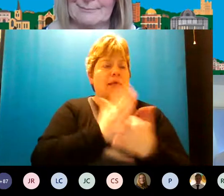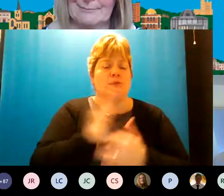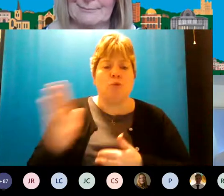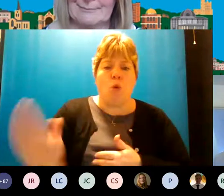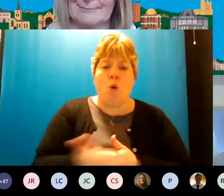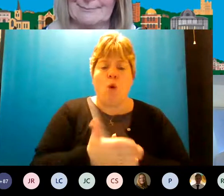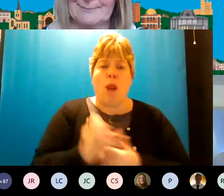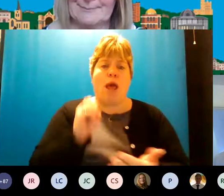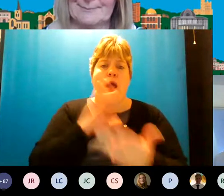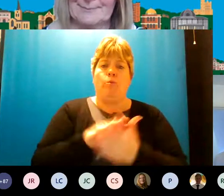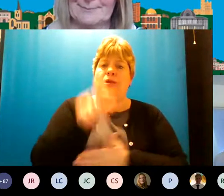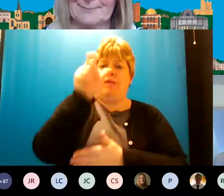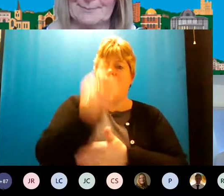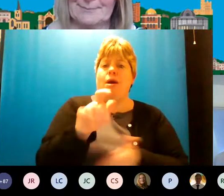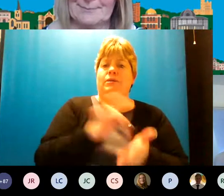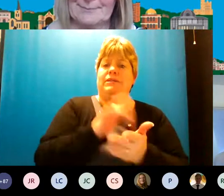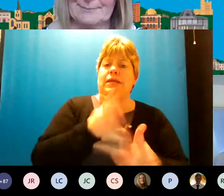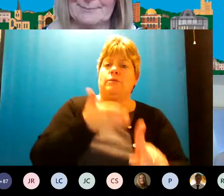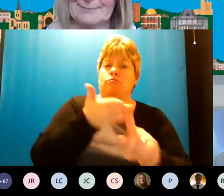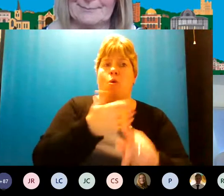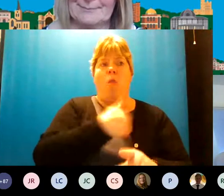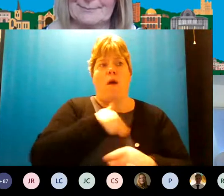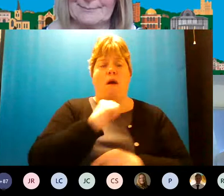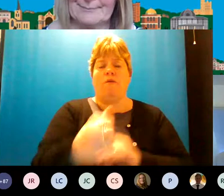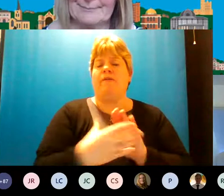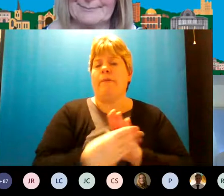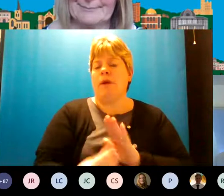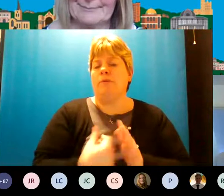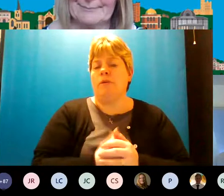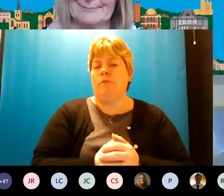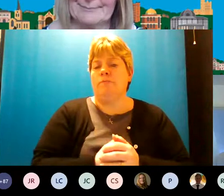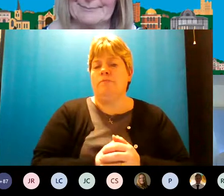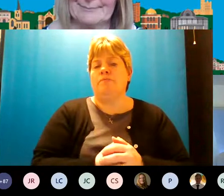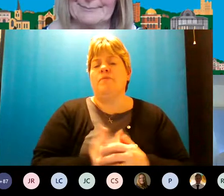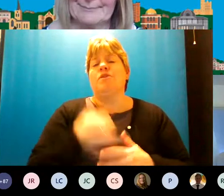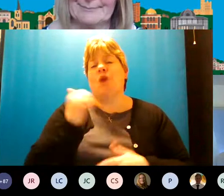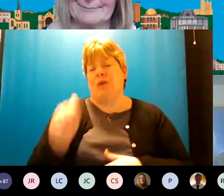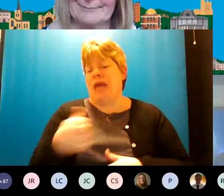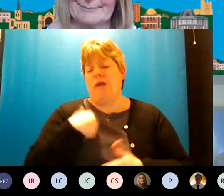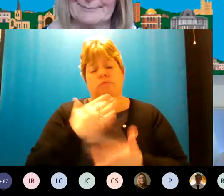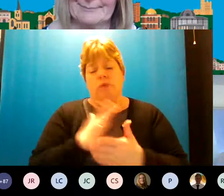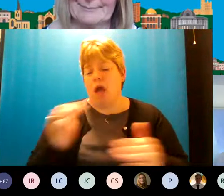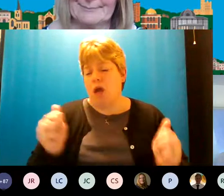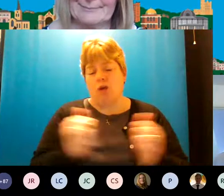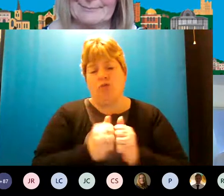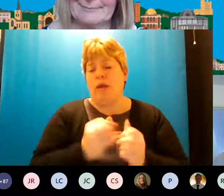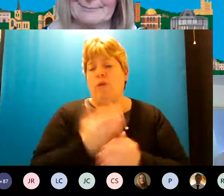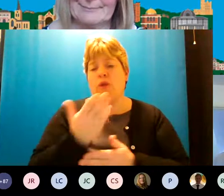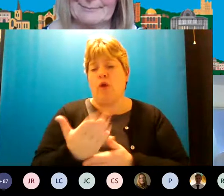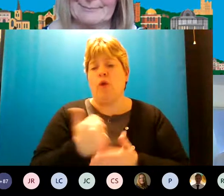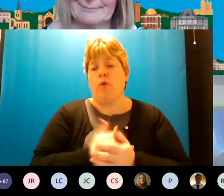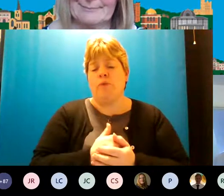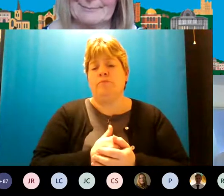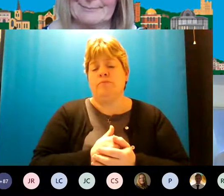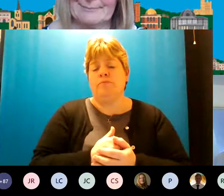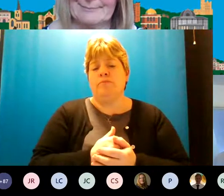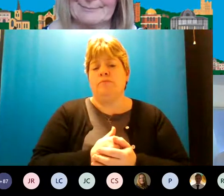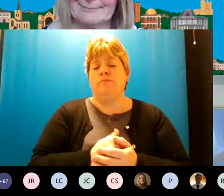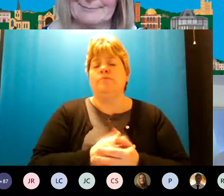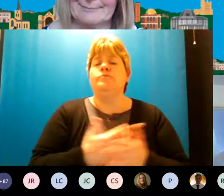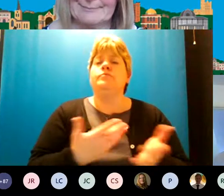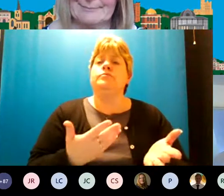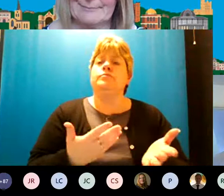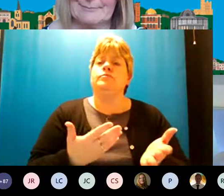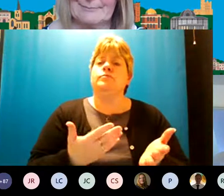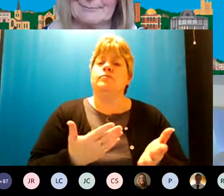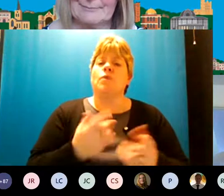person-centered approaches at the heart of their model um so yeah i absolutely agree with you um on the